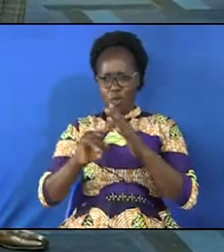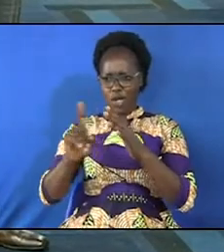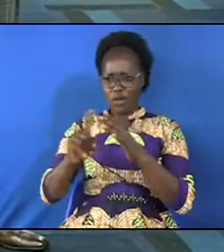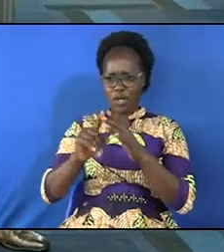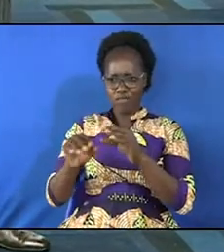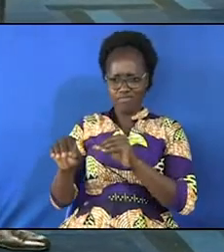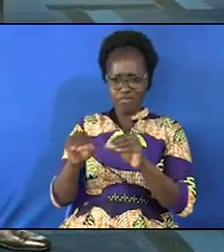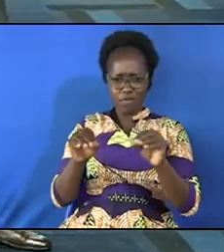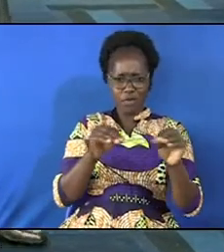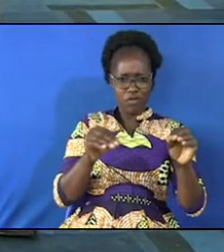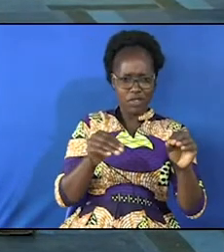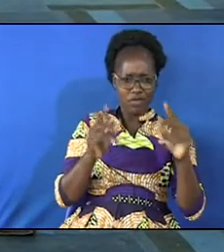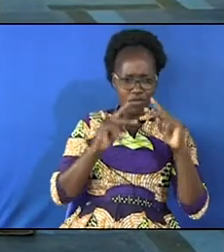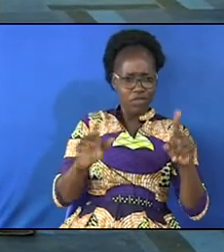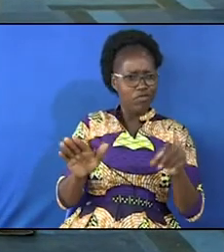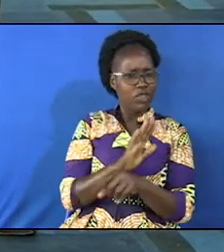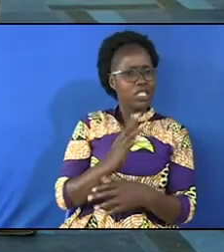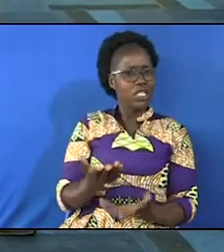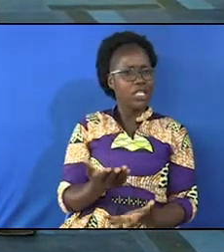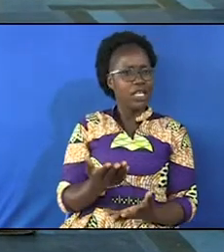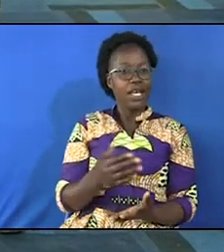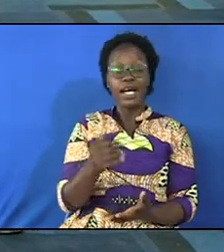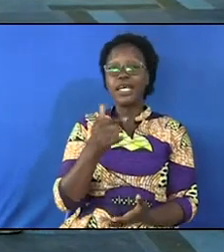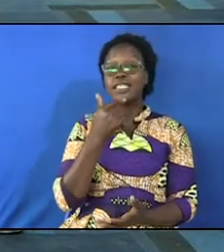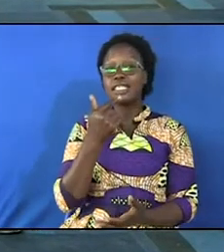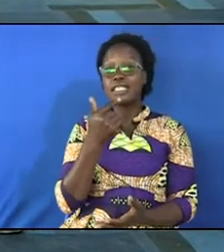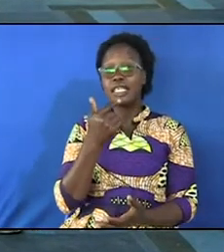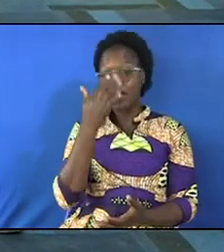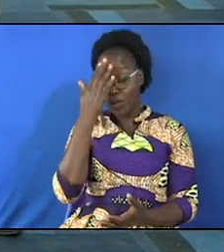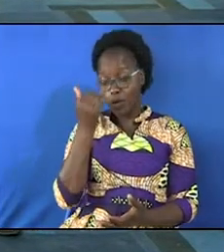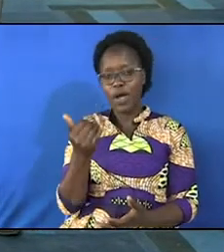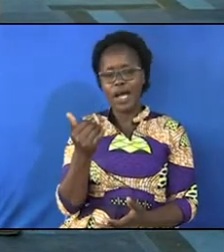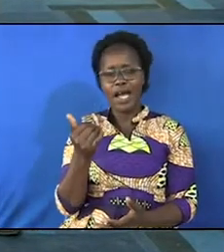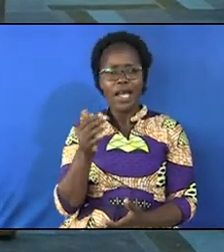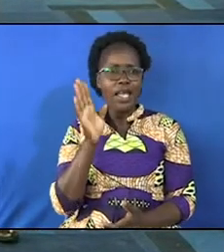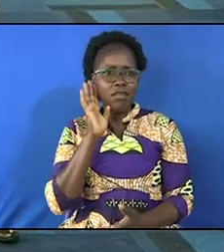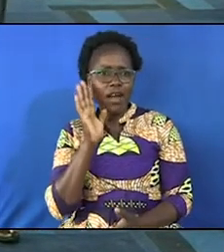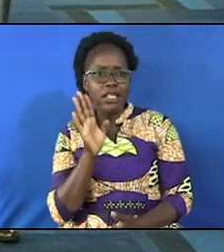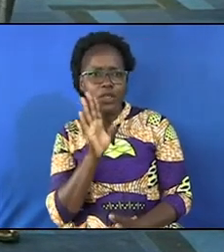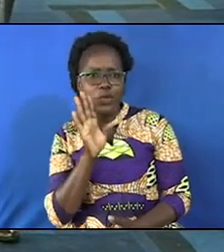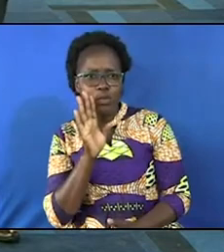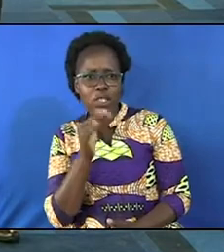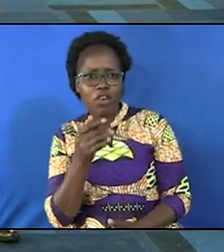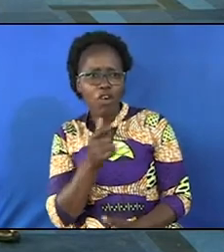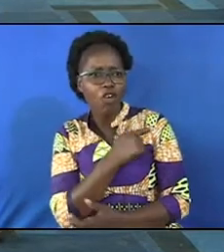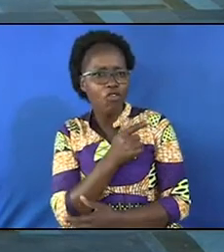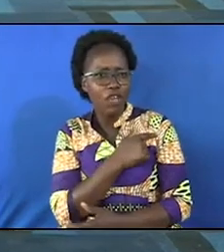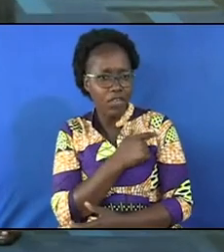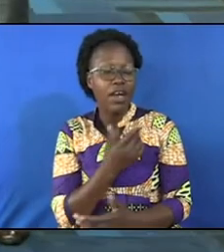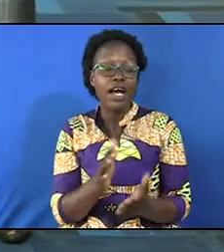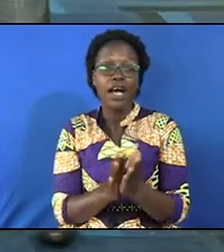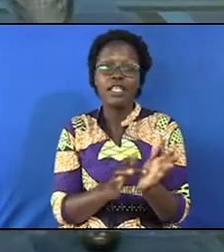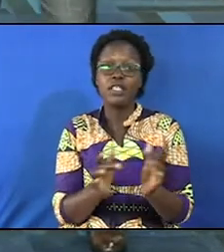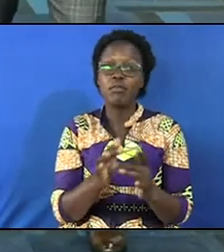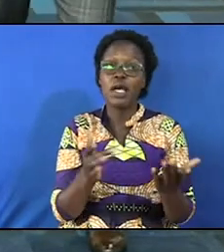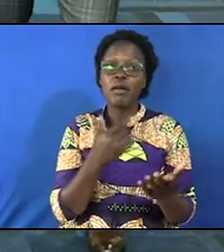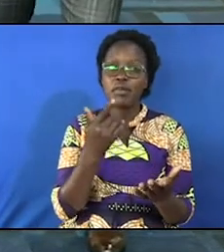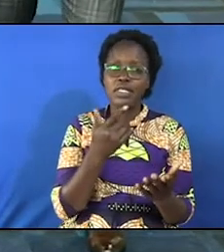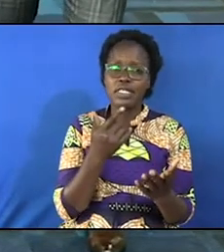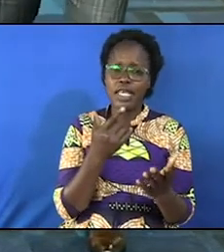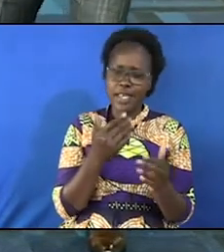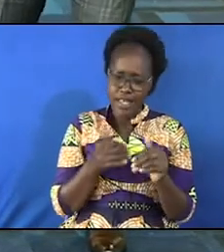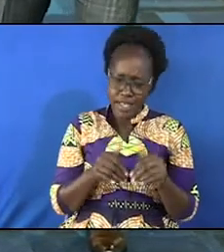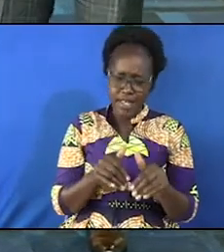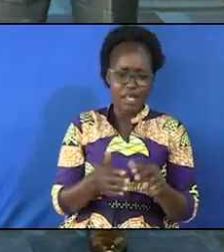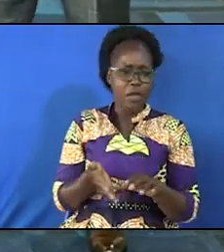and moving briskly someone said he goes he has had the whisper of love and the bible says he came